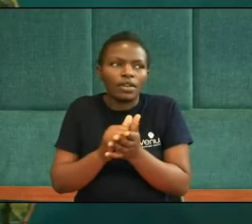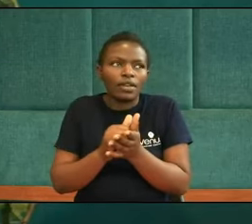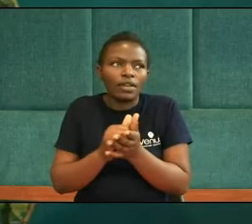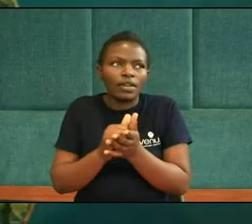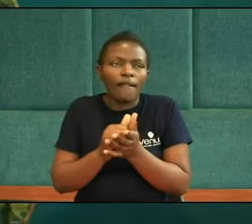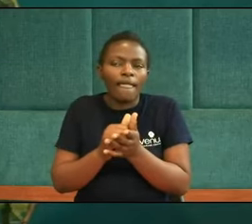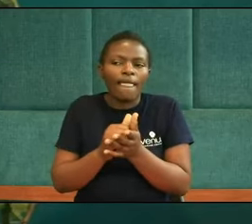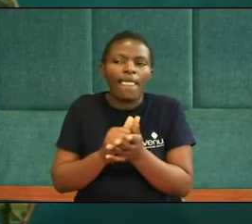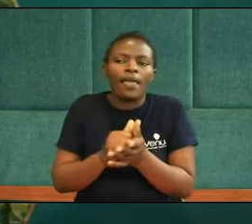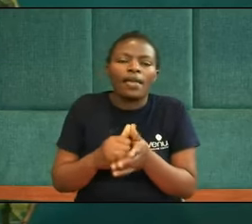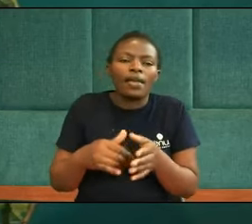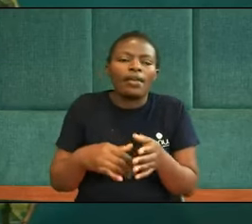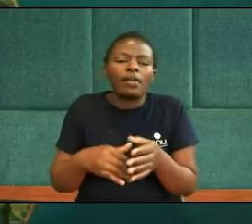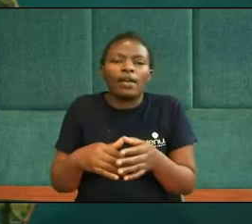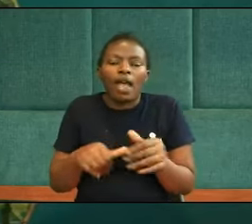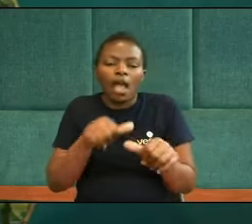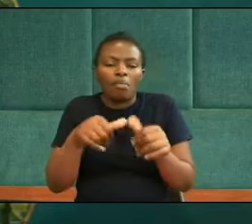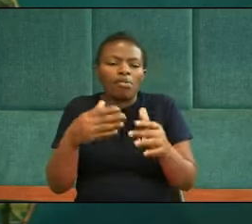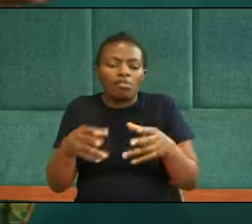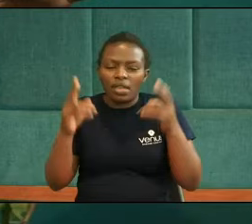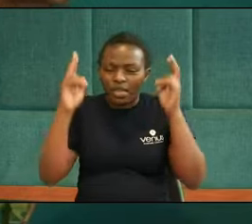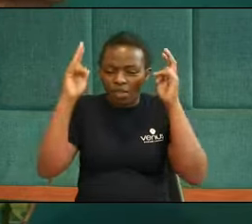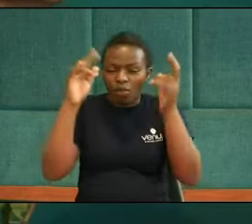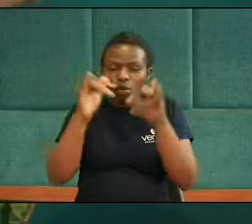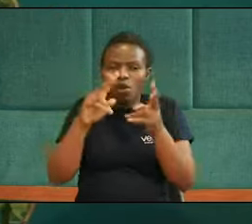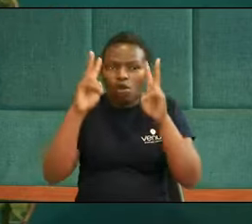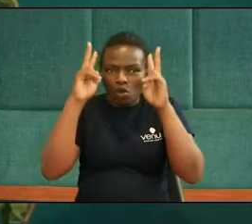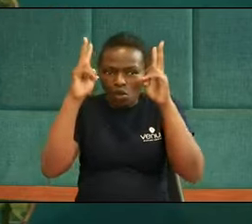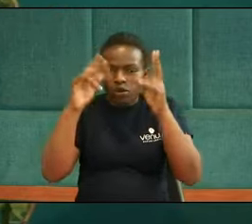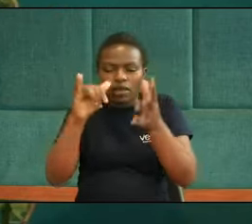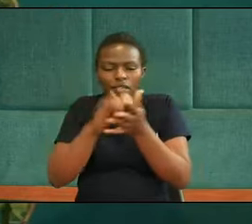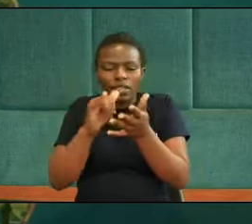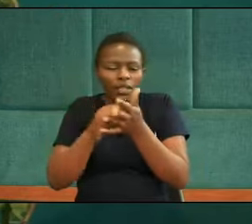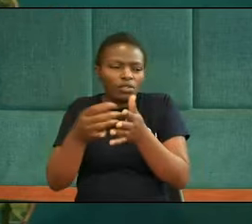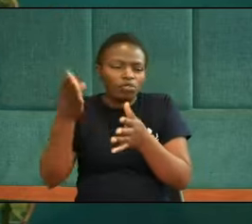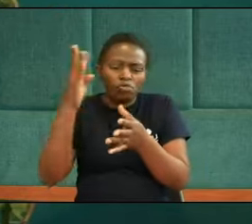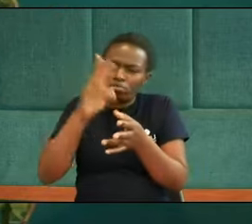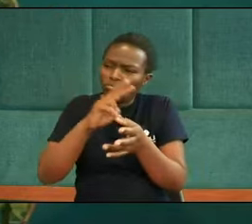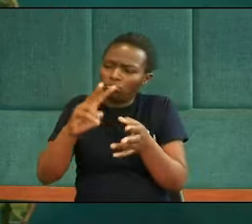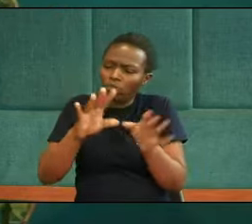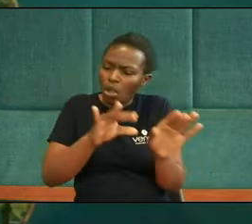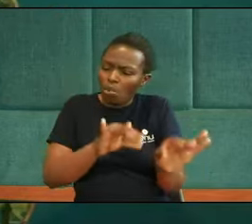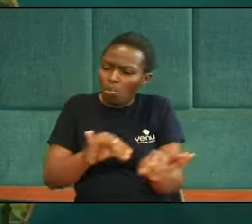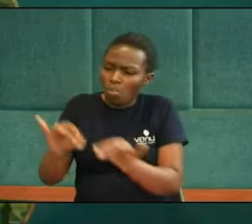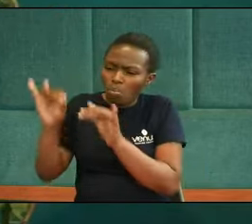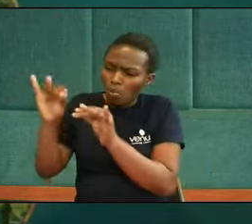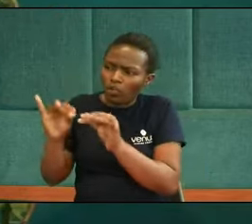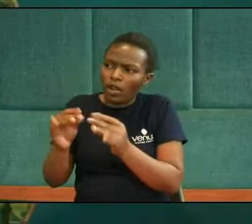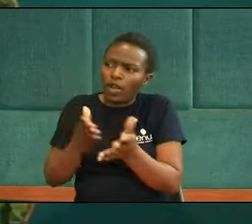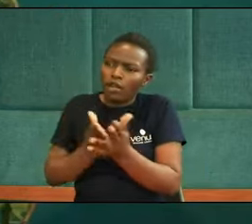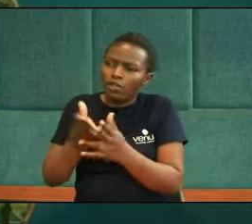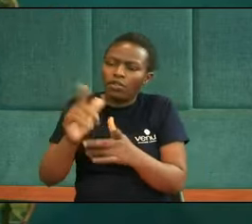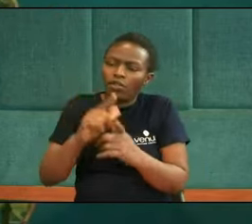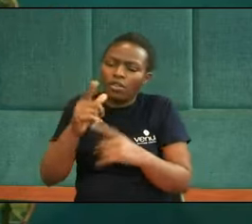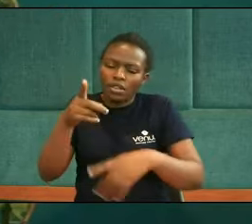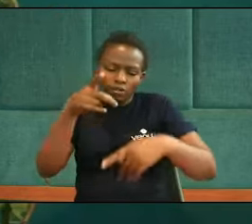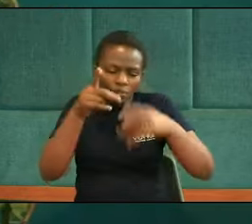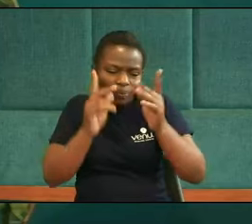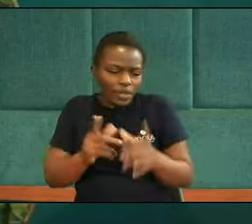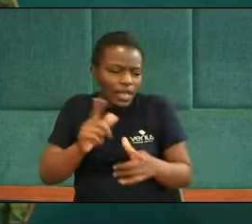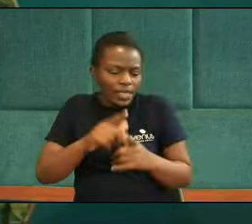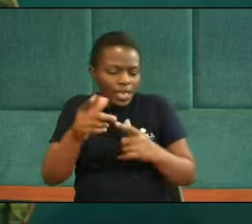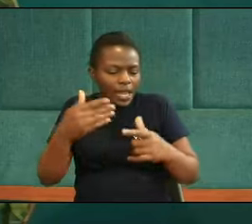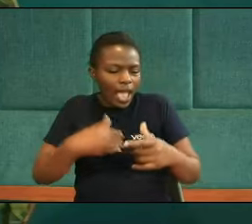the goat And it's a goat that moves swiftly through And conquers And the goat has a prominent horn